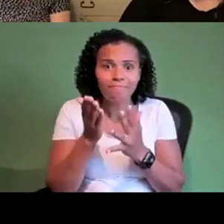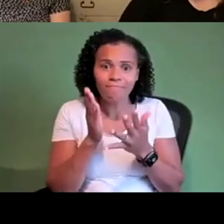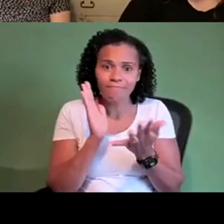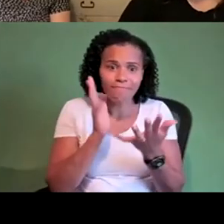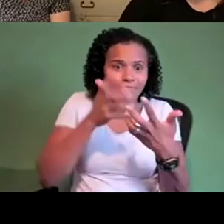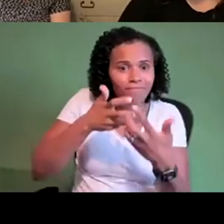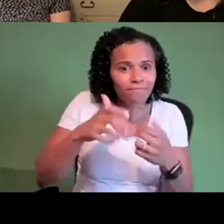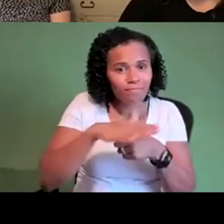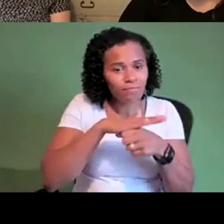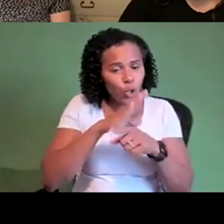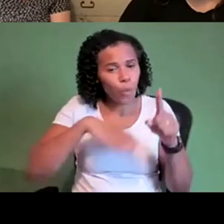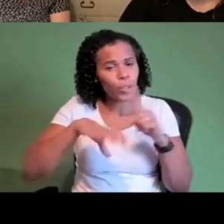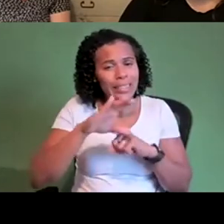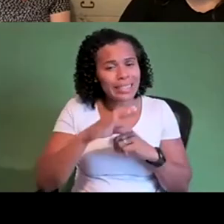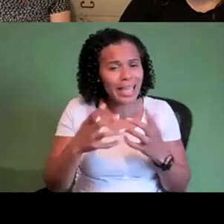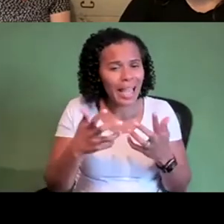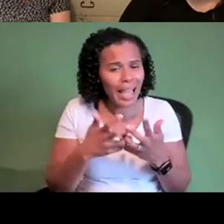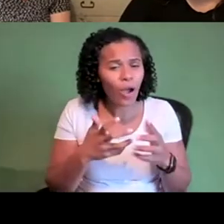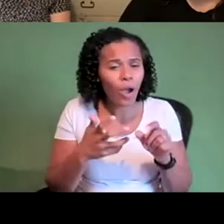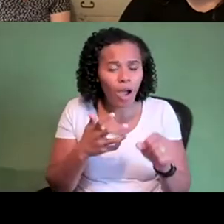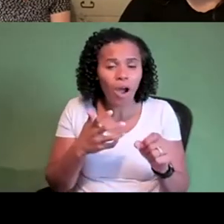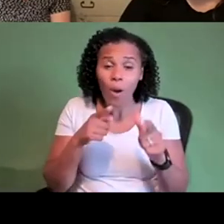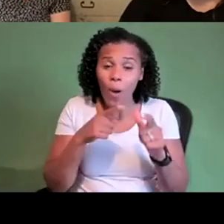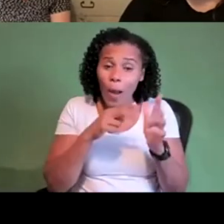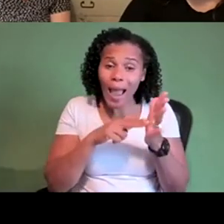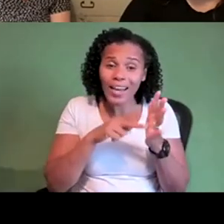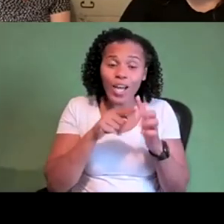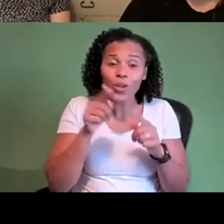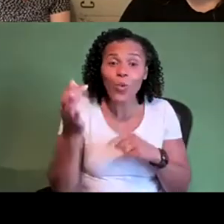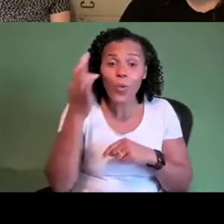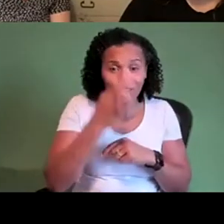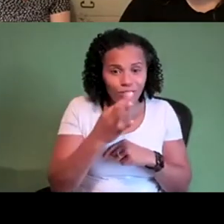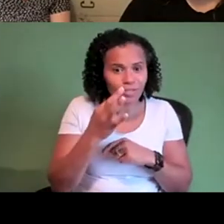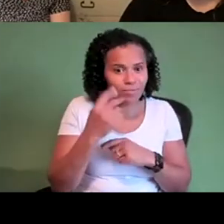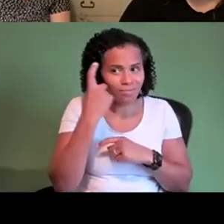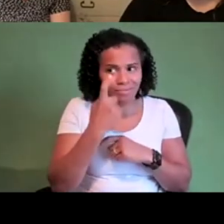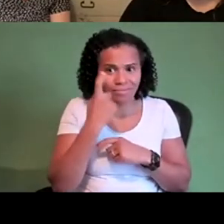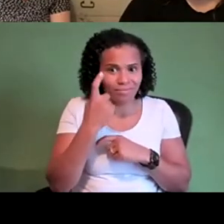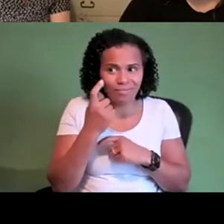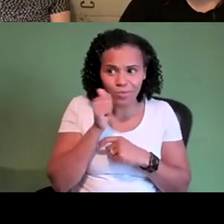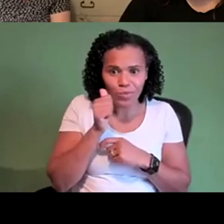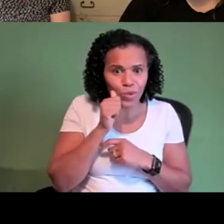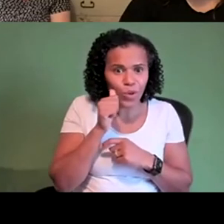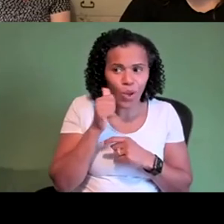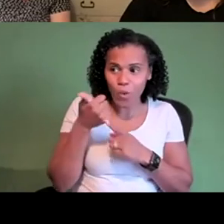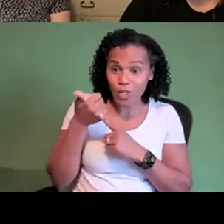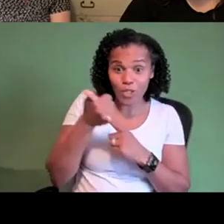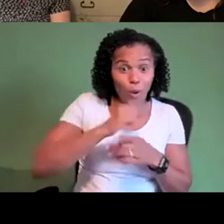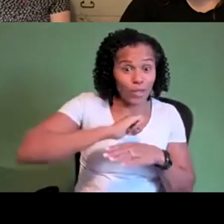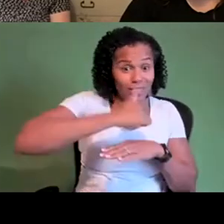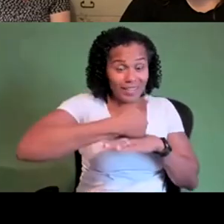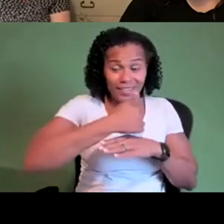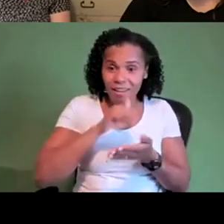your your question on top of that anna was kind of how do we deal with the cliff edges of when those support structures are